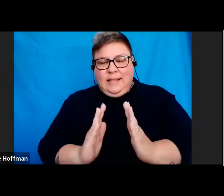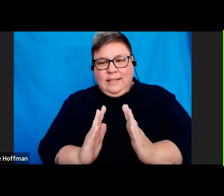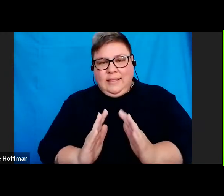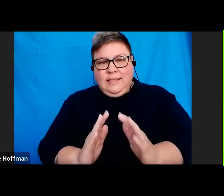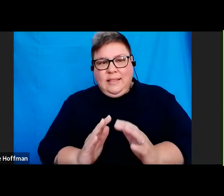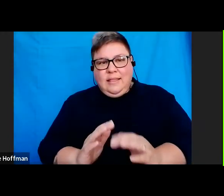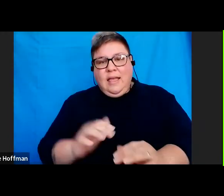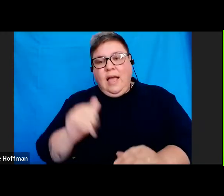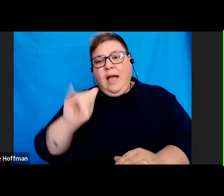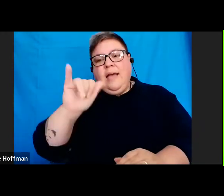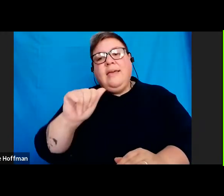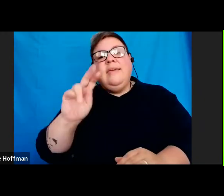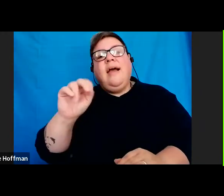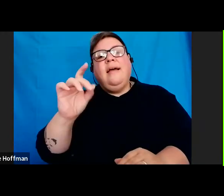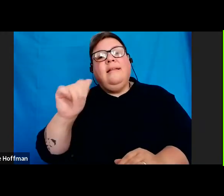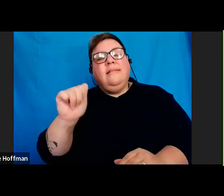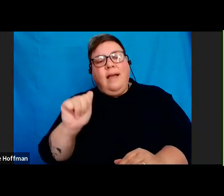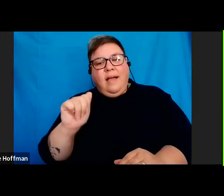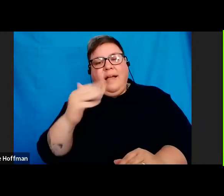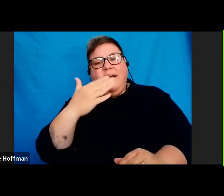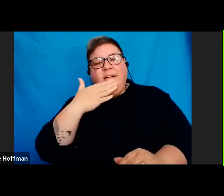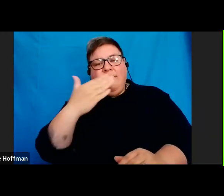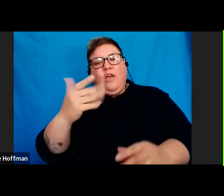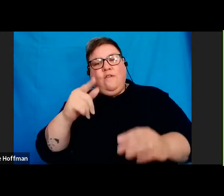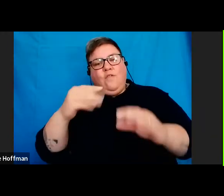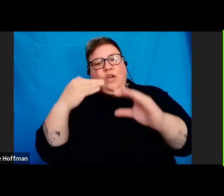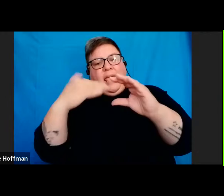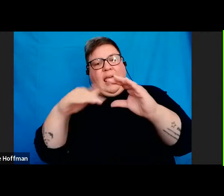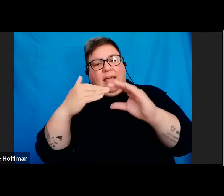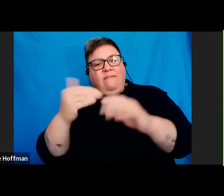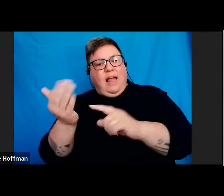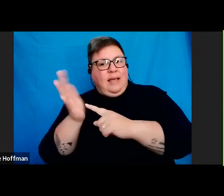you took us through the e-filing. Great presentation.